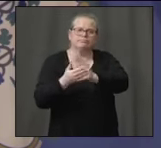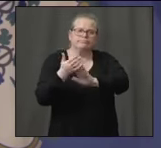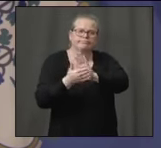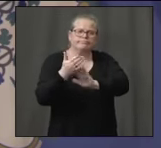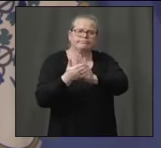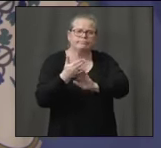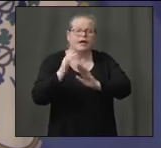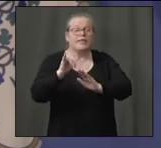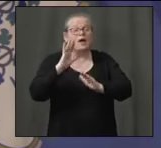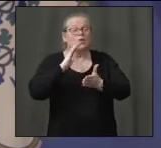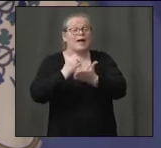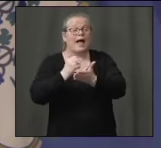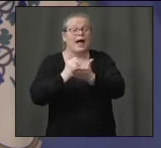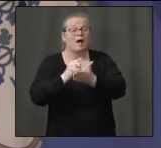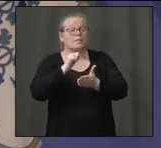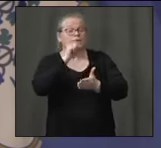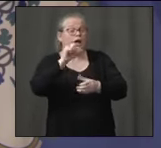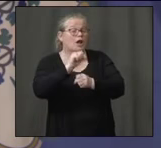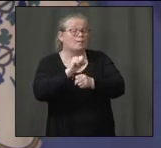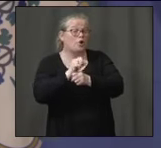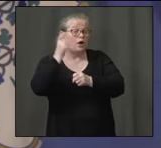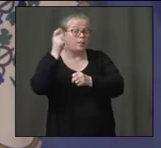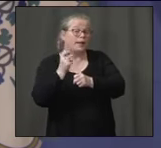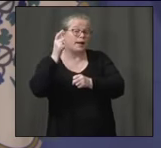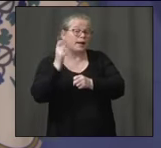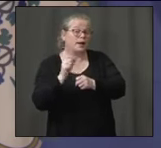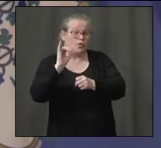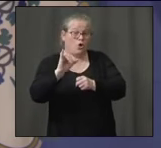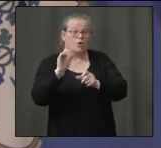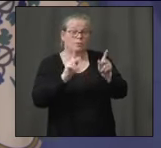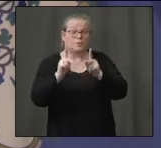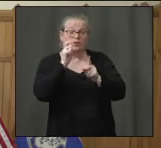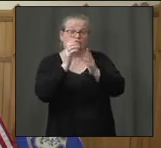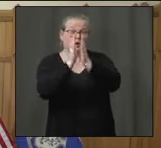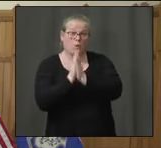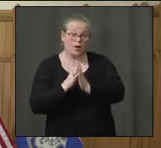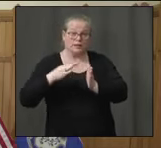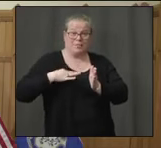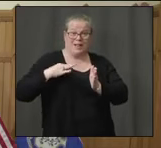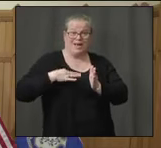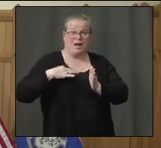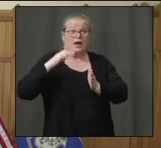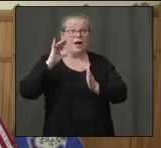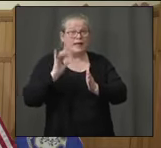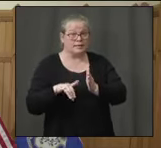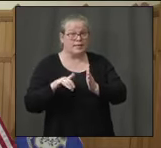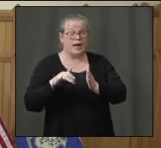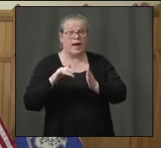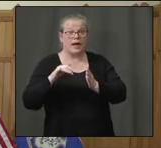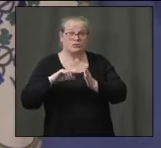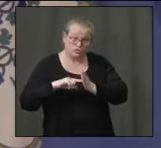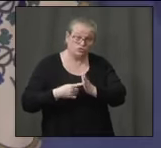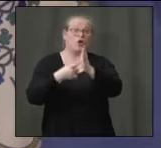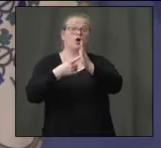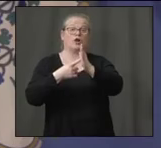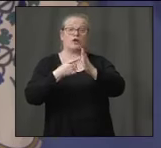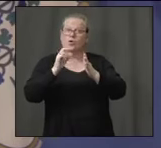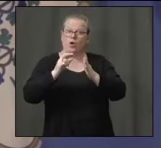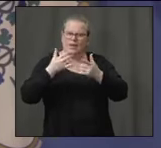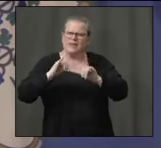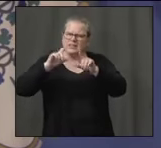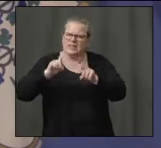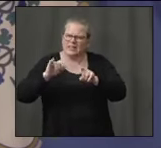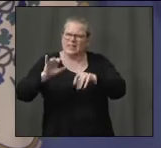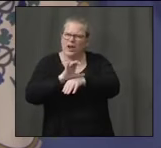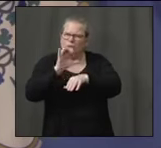huge dent in unemployment claims. Has that technical fix officially launched or are they still doing tests? No, that has launched. I think